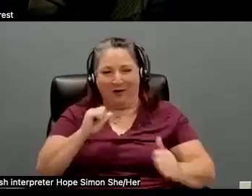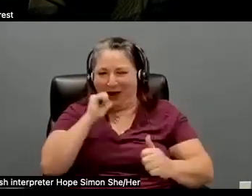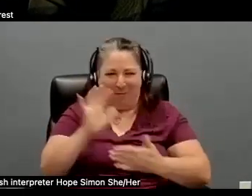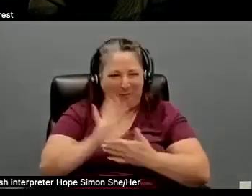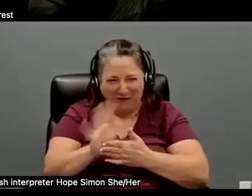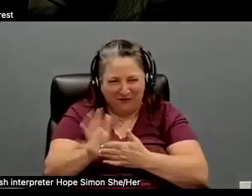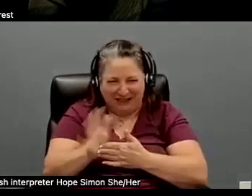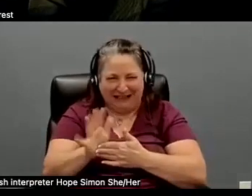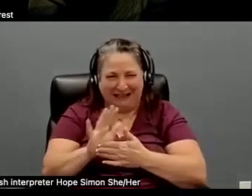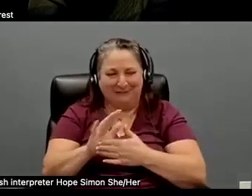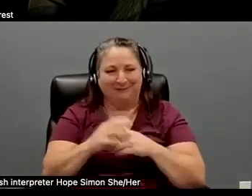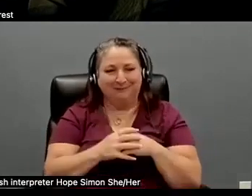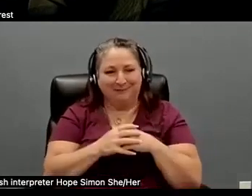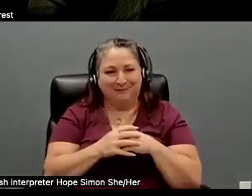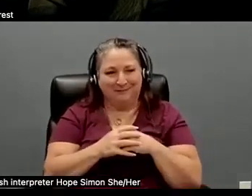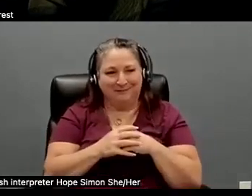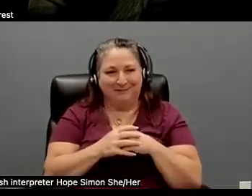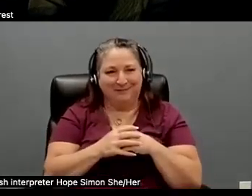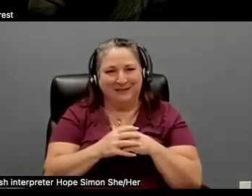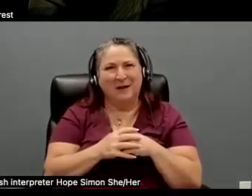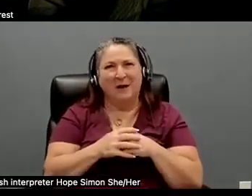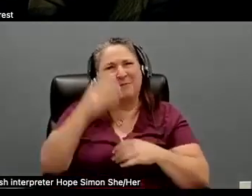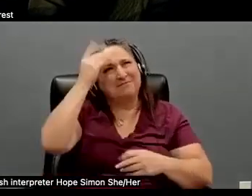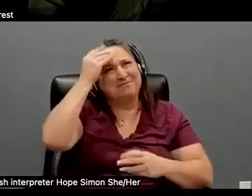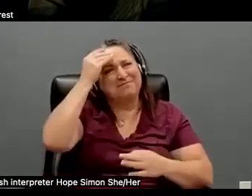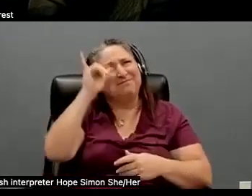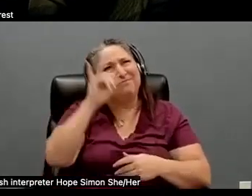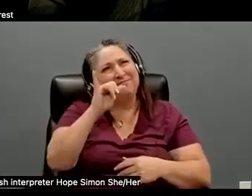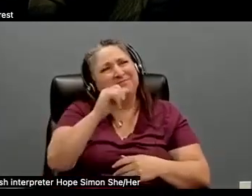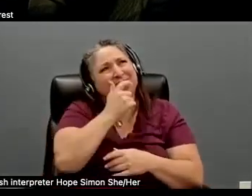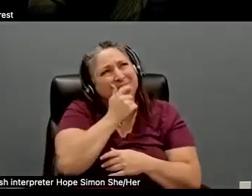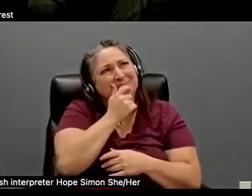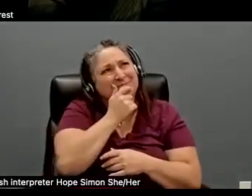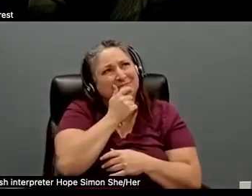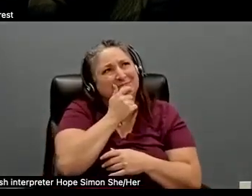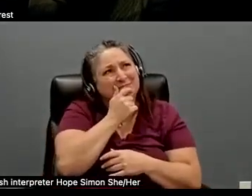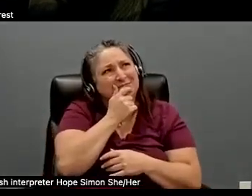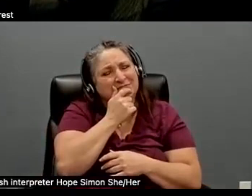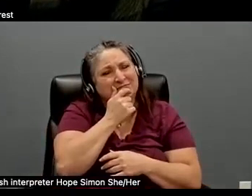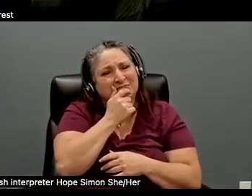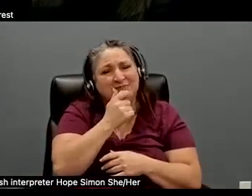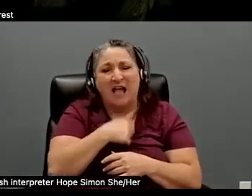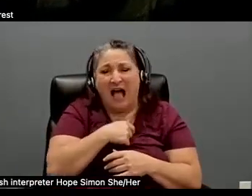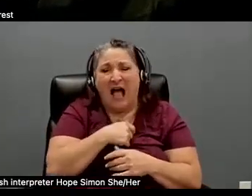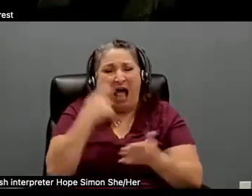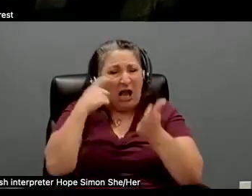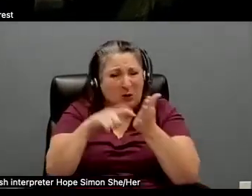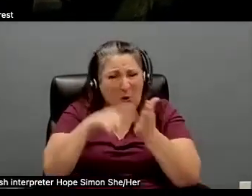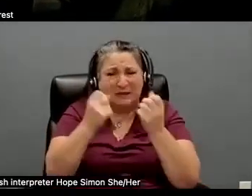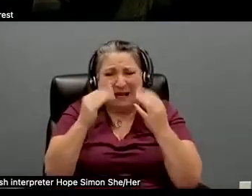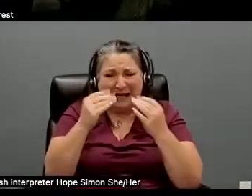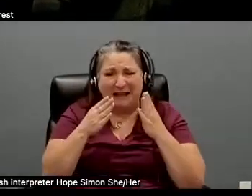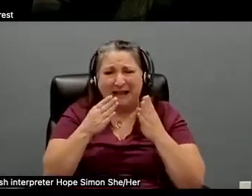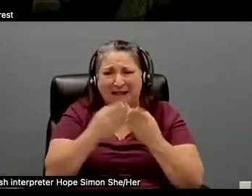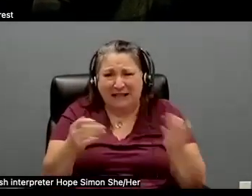it was a resonant thought. And, you know, I'd always thought, you know, I, I, a lot of those things I find in the edit anyway. Uh,